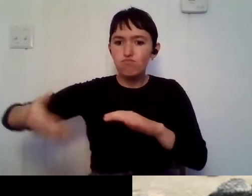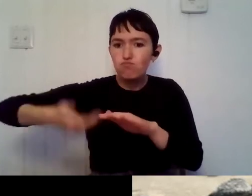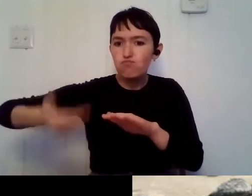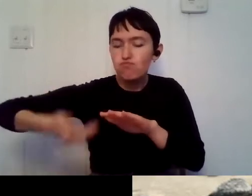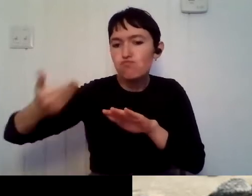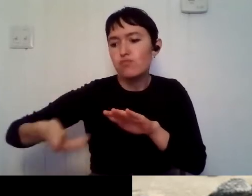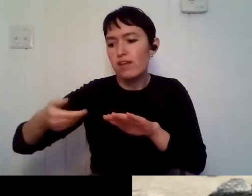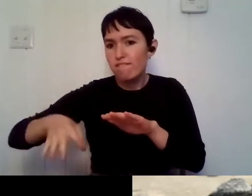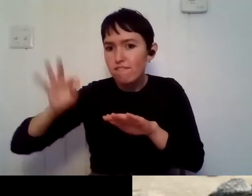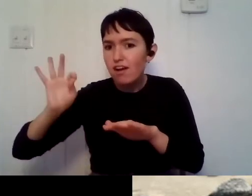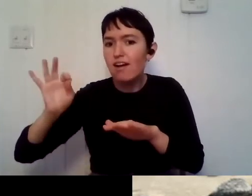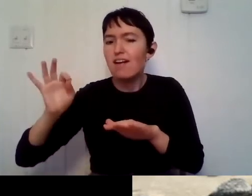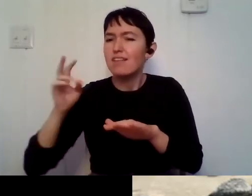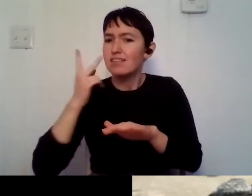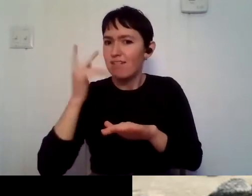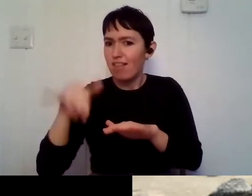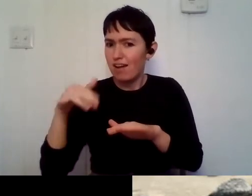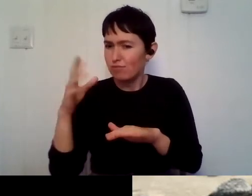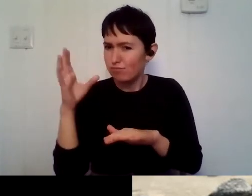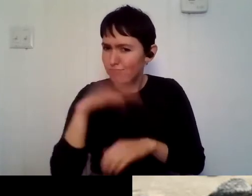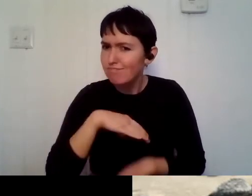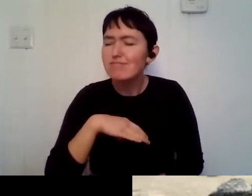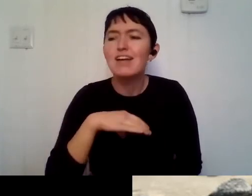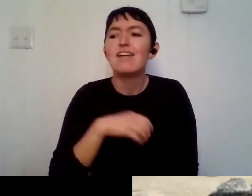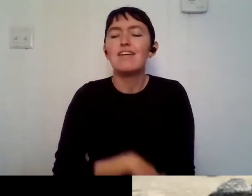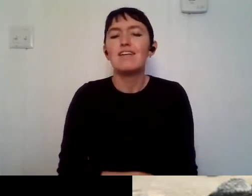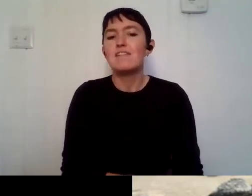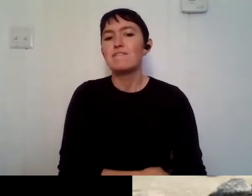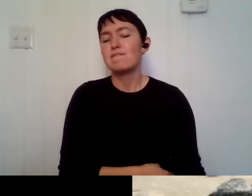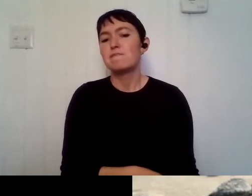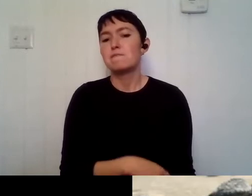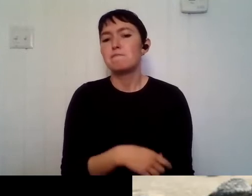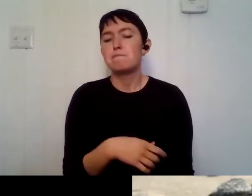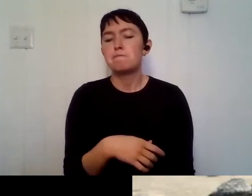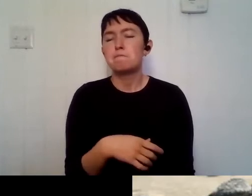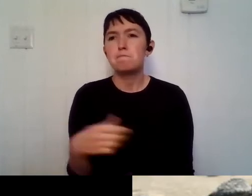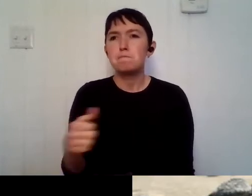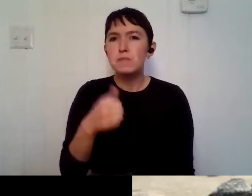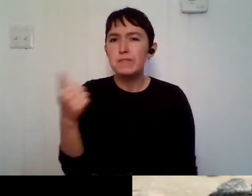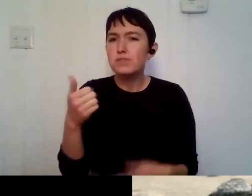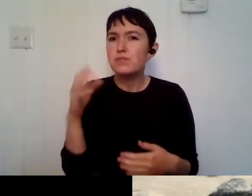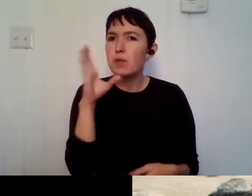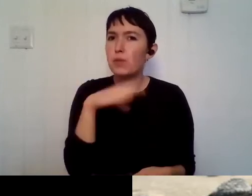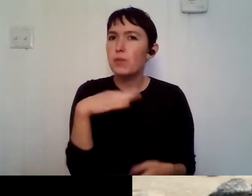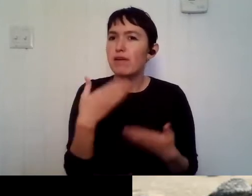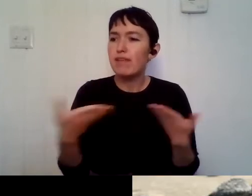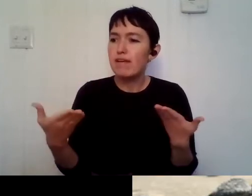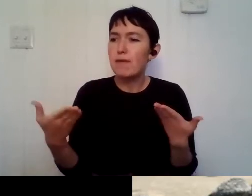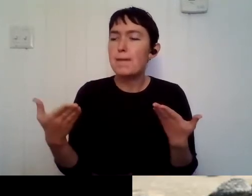seeing that. And then, um, some of the other weird things, um, I mean, I guess it